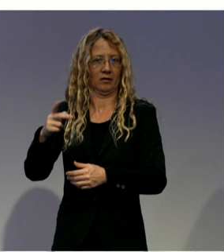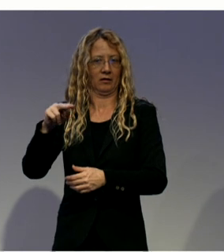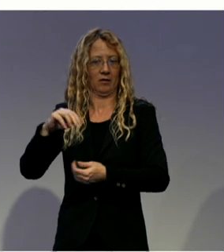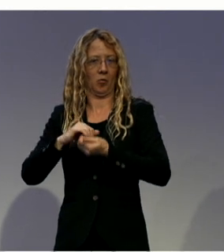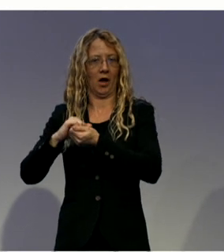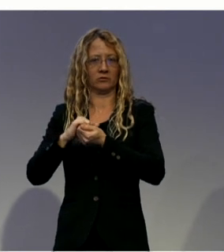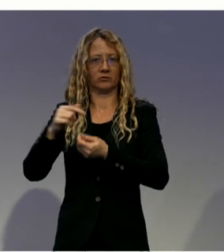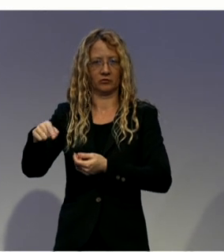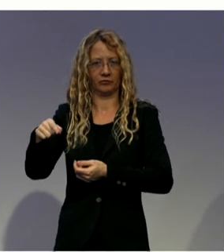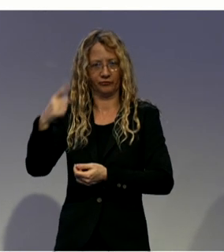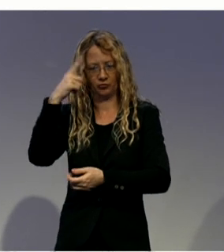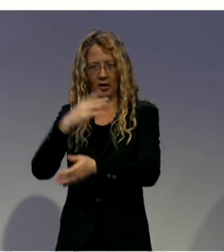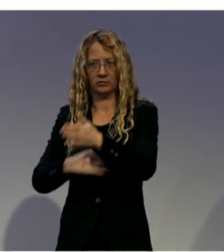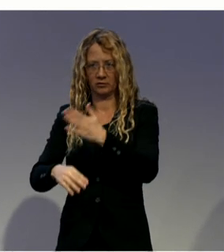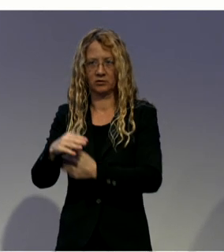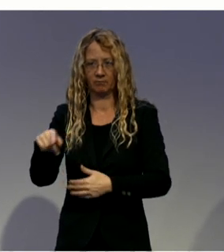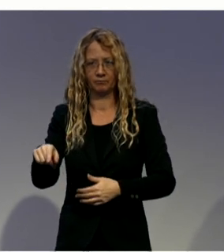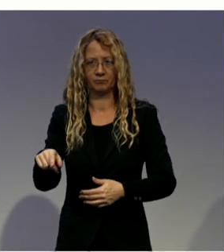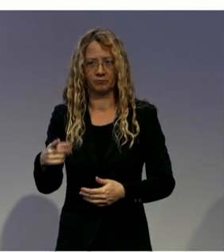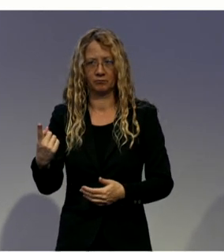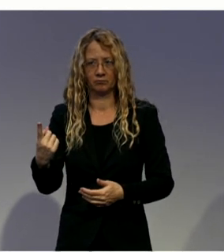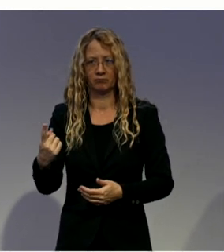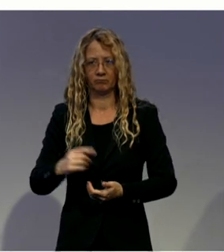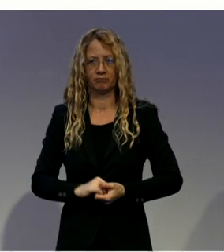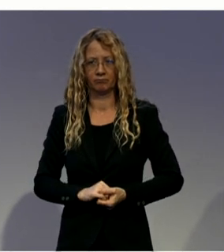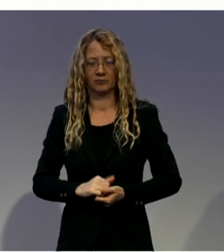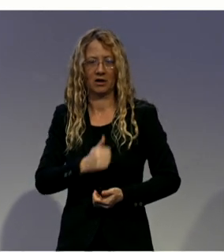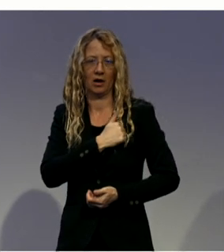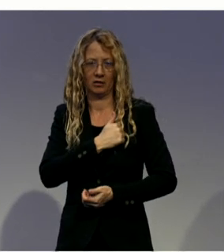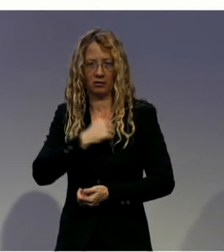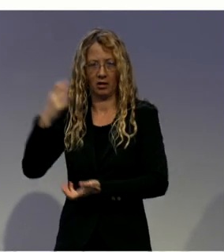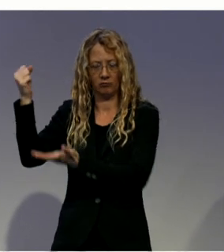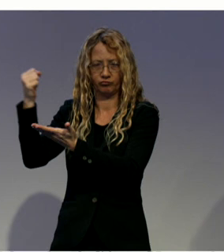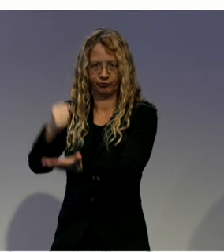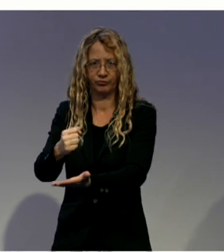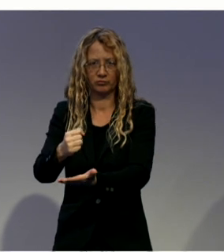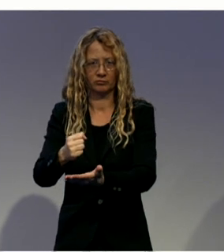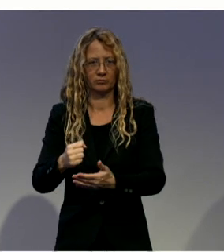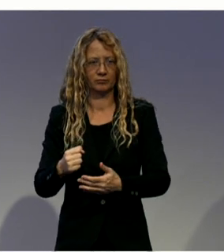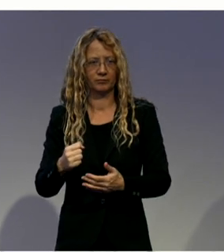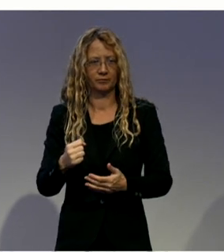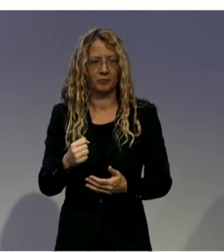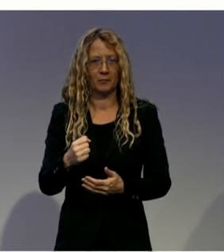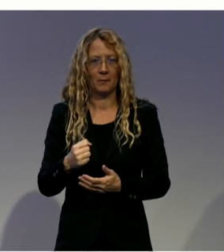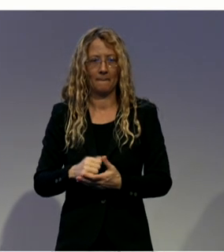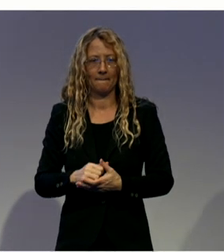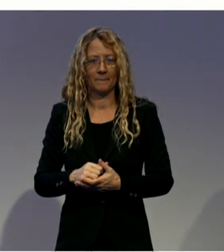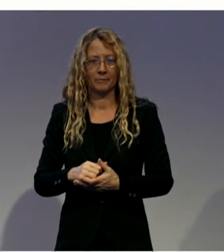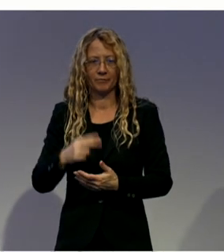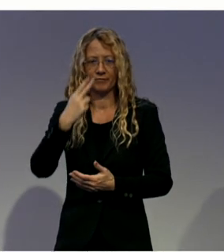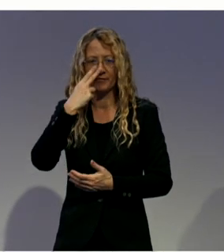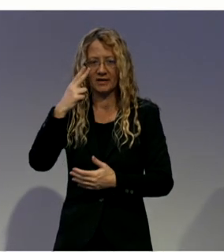there we go. That image right there is the BCANS feather. It's our society's logo.